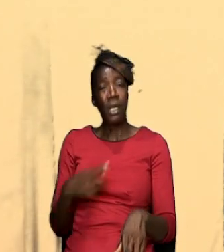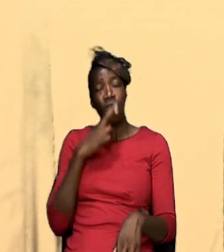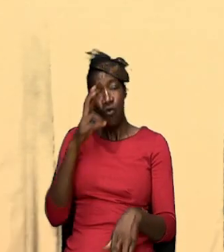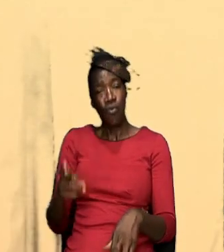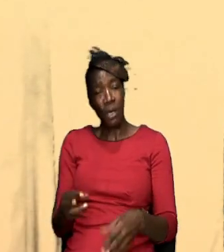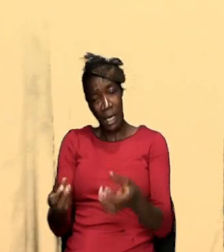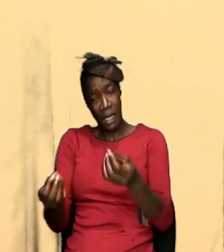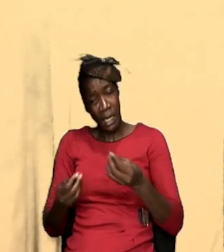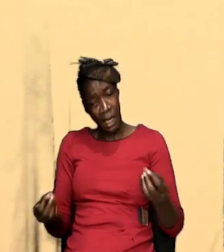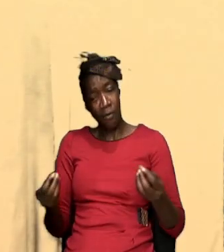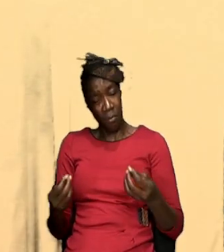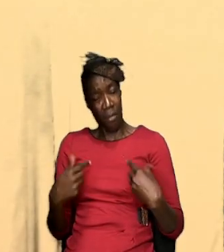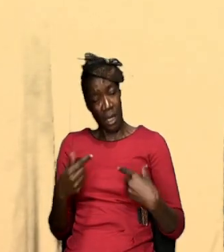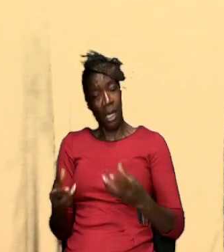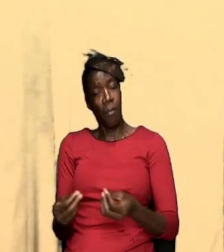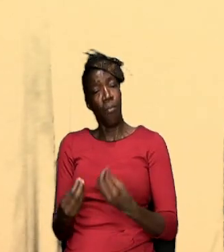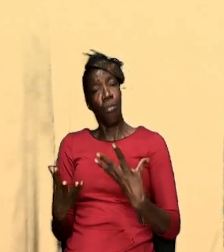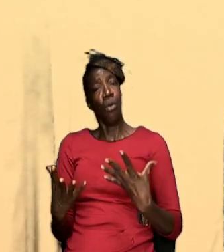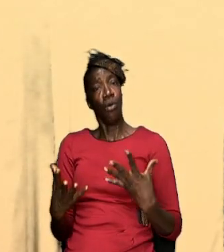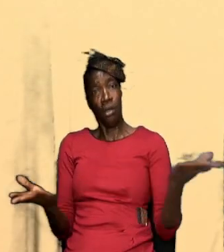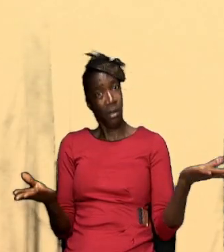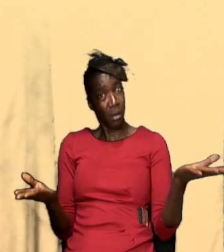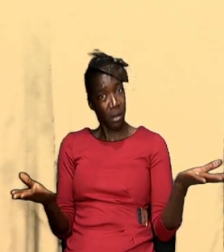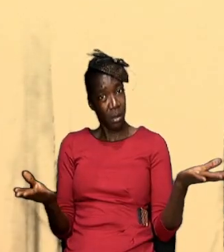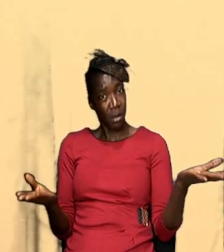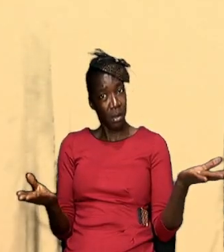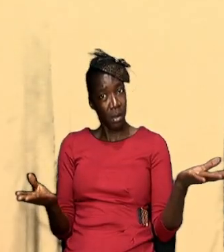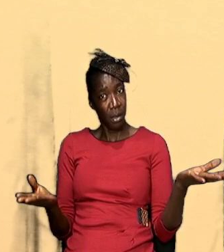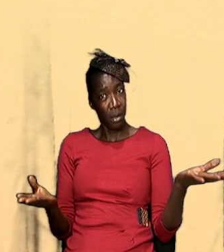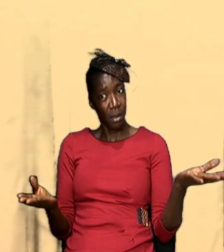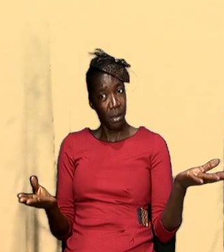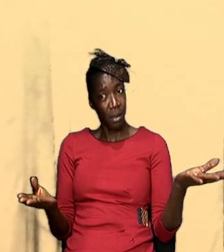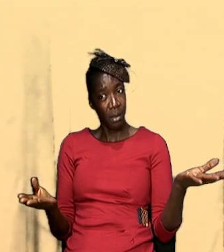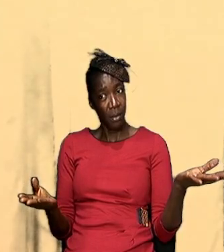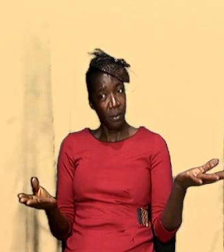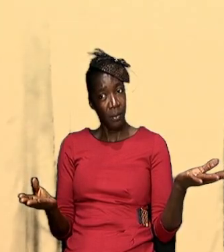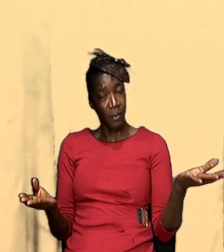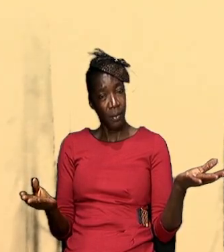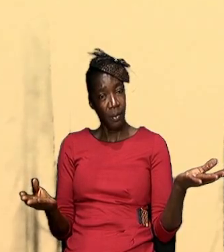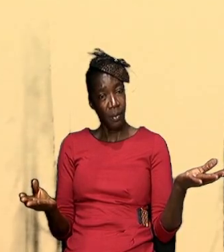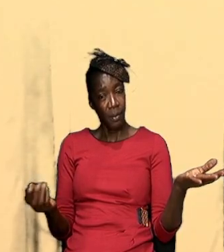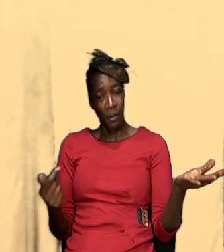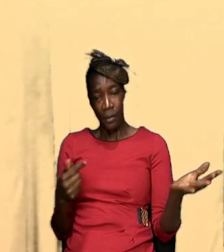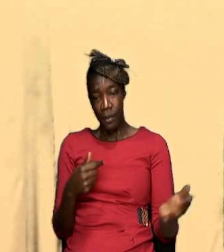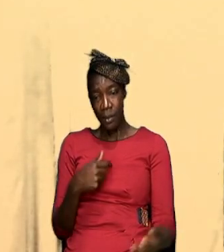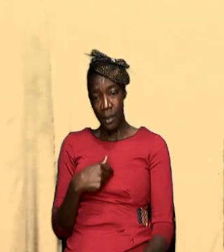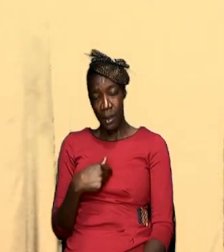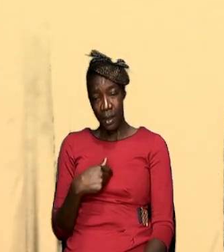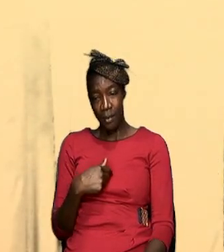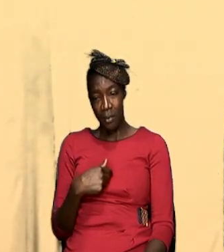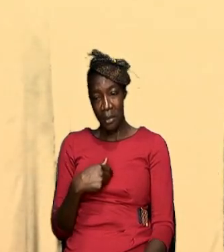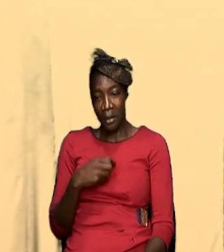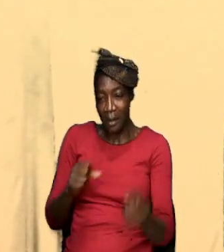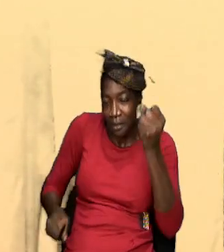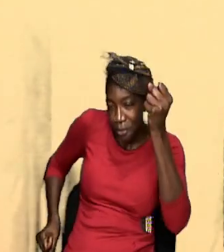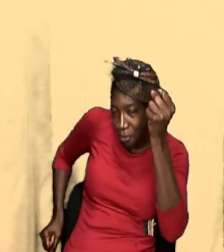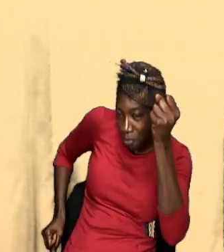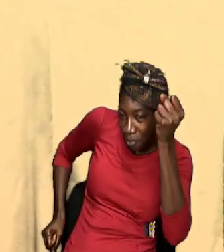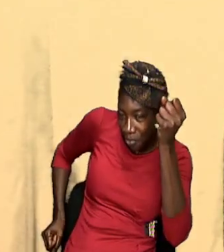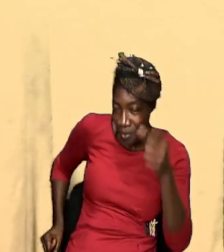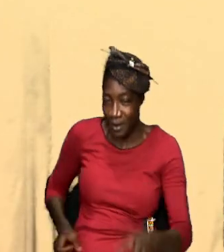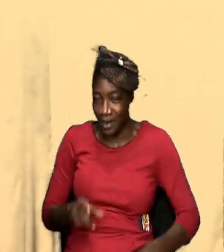give you much. You know? I am a sports fan.